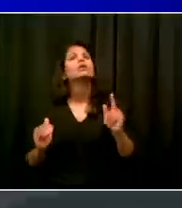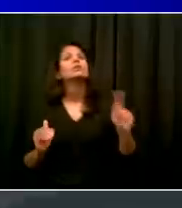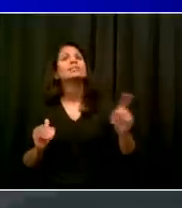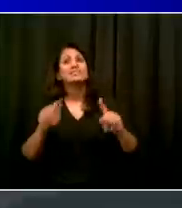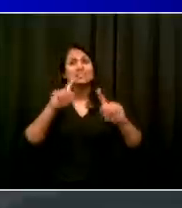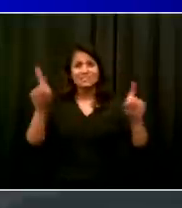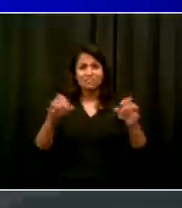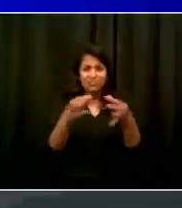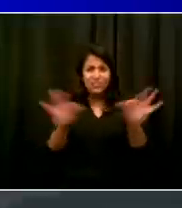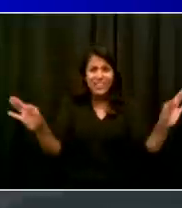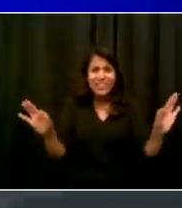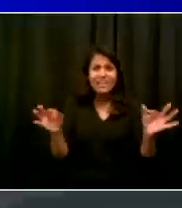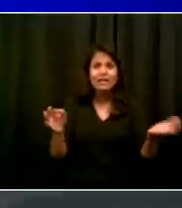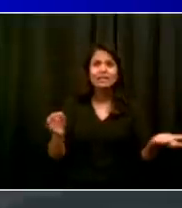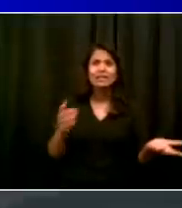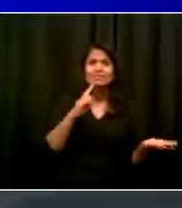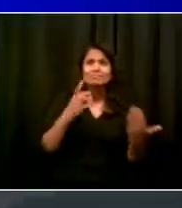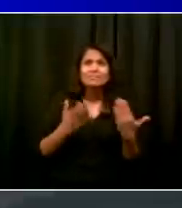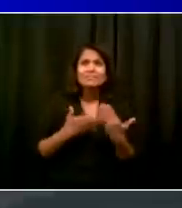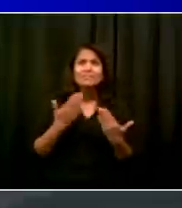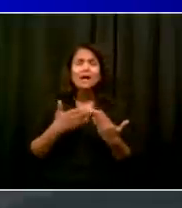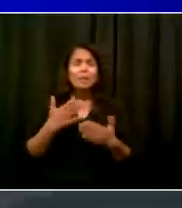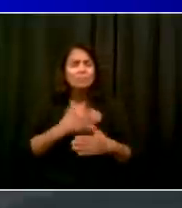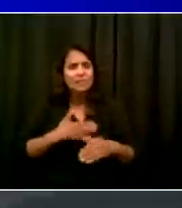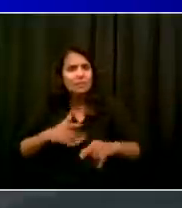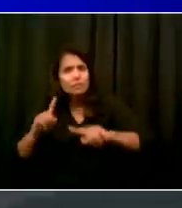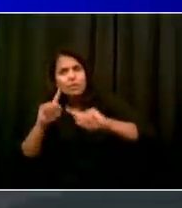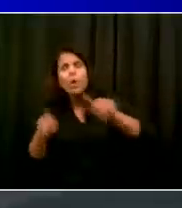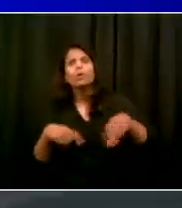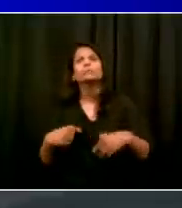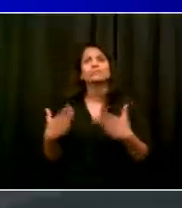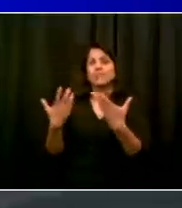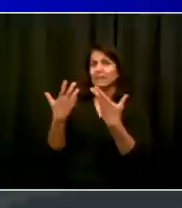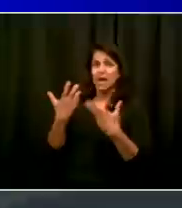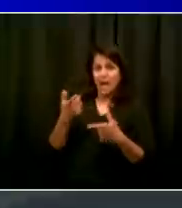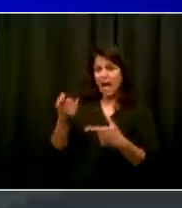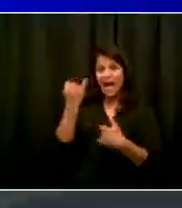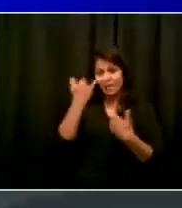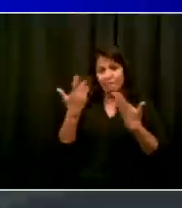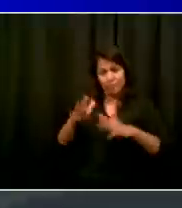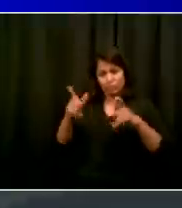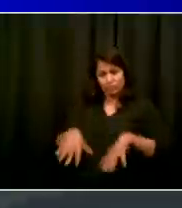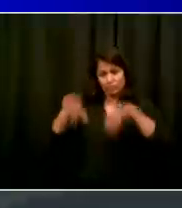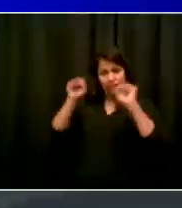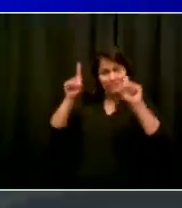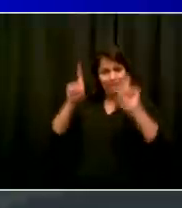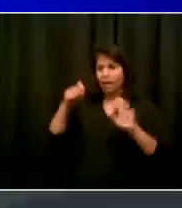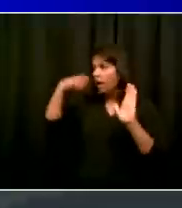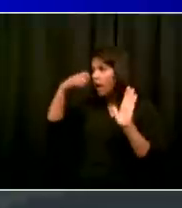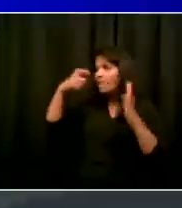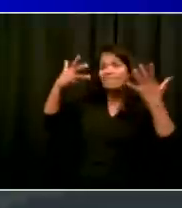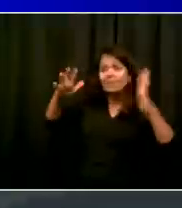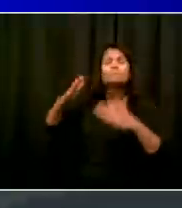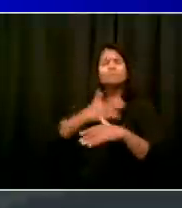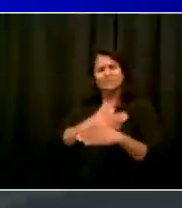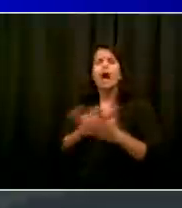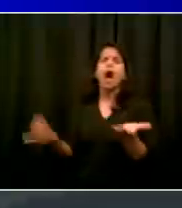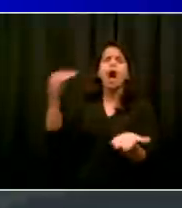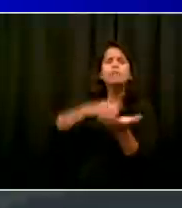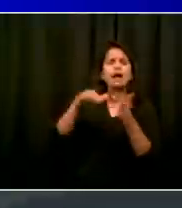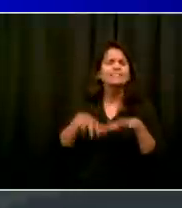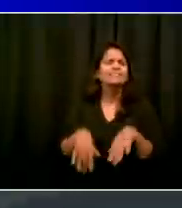to us addressing this situation. As always, the more people get tested, the better. Now let's talk about the